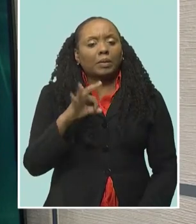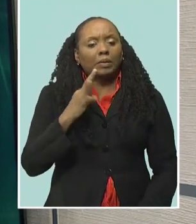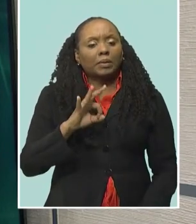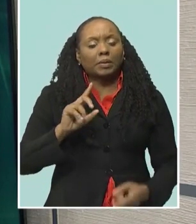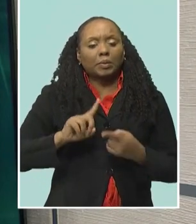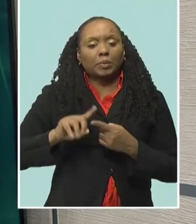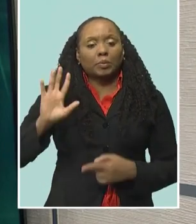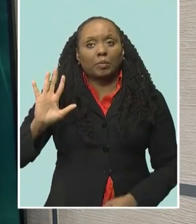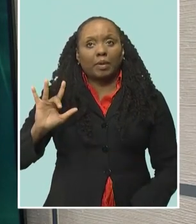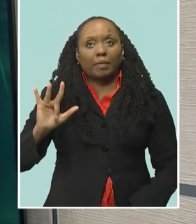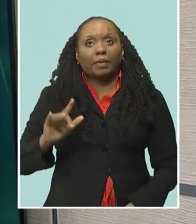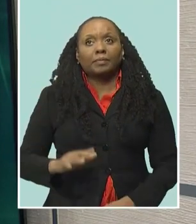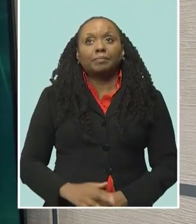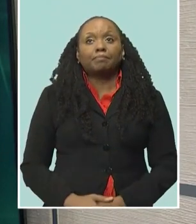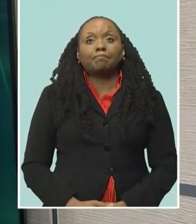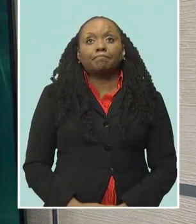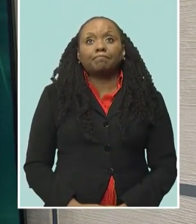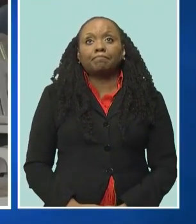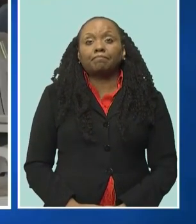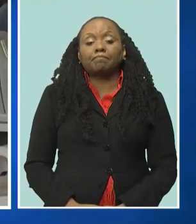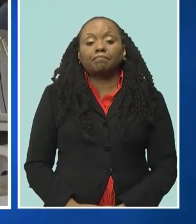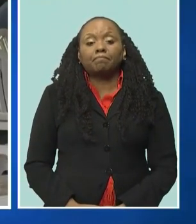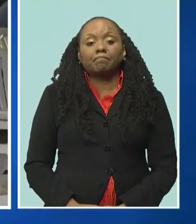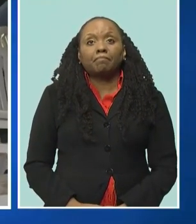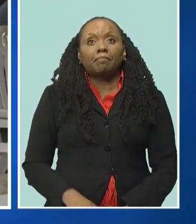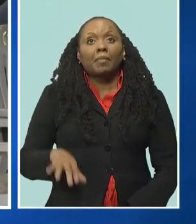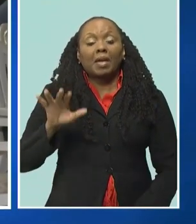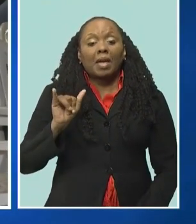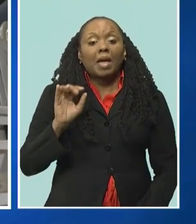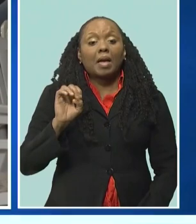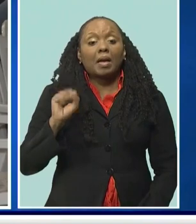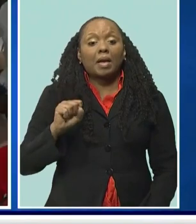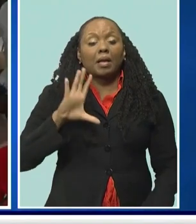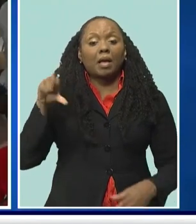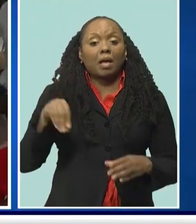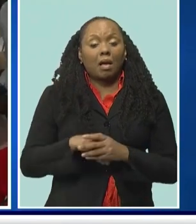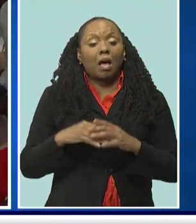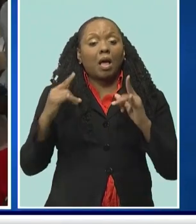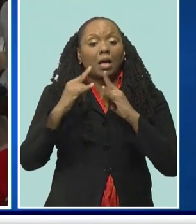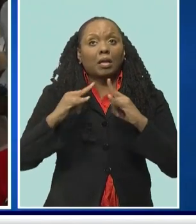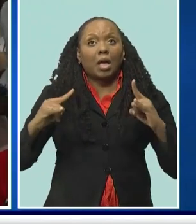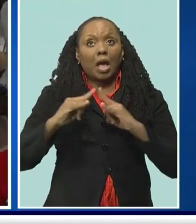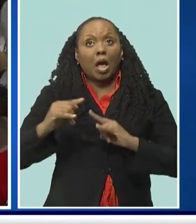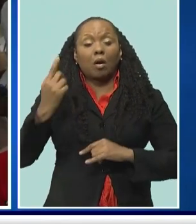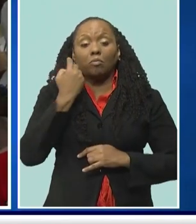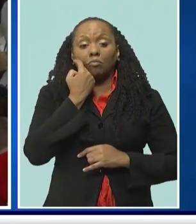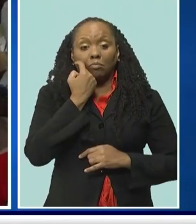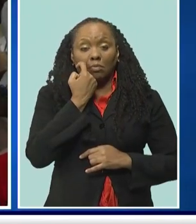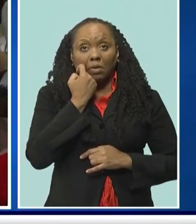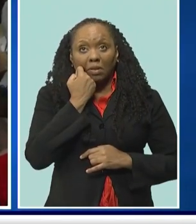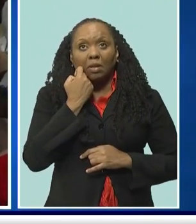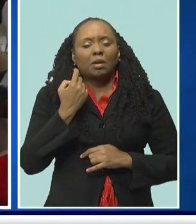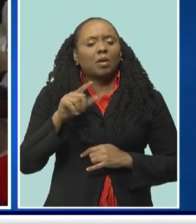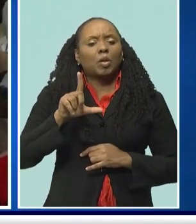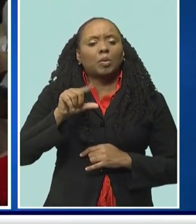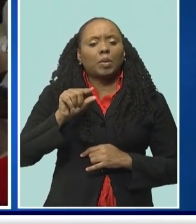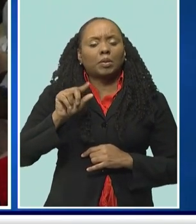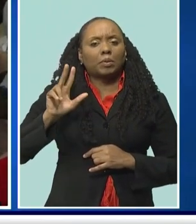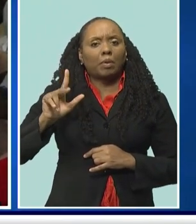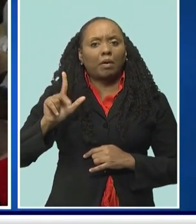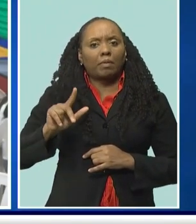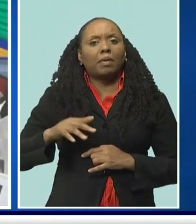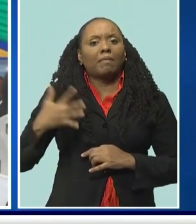YES recently took part in the Pinelands Creative Workshop's annual CAM Program which is in its 23rd season as a five-day development